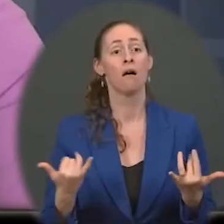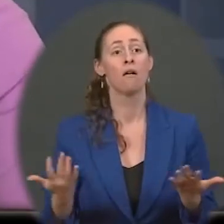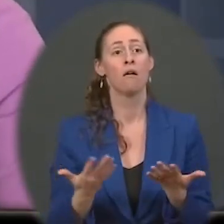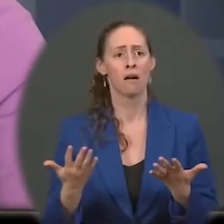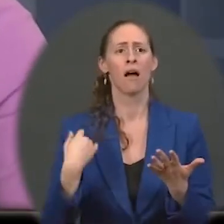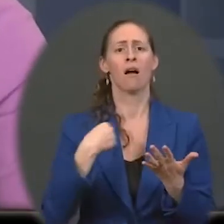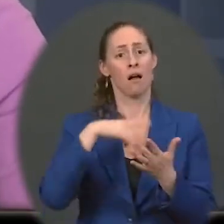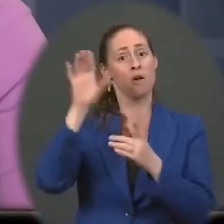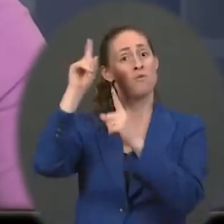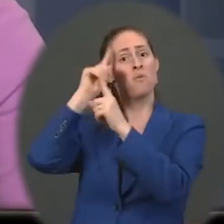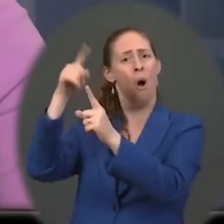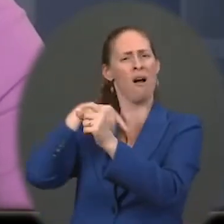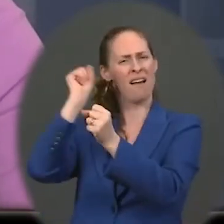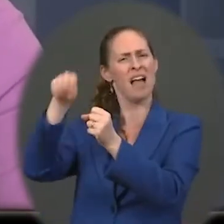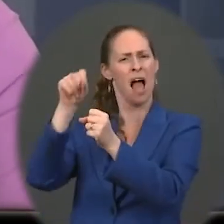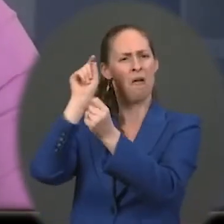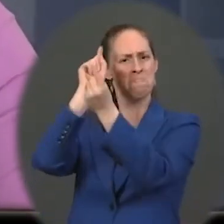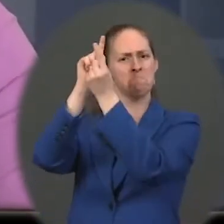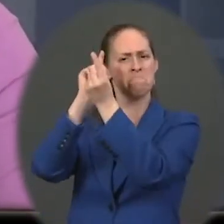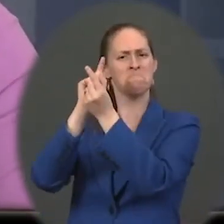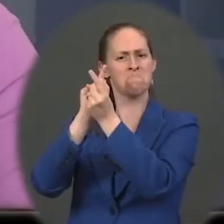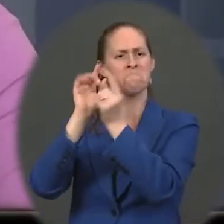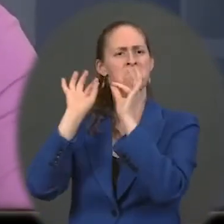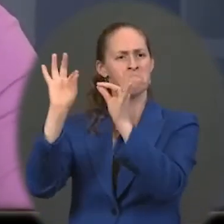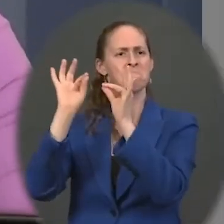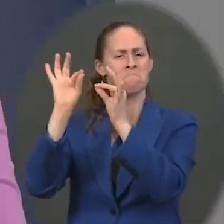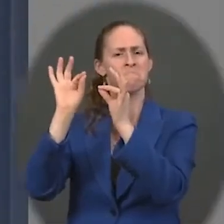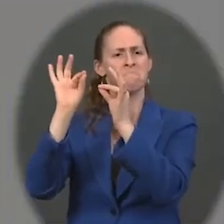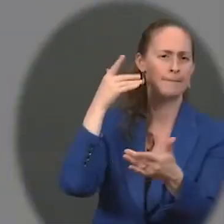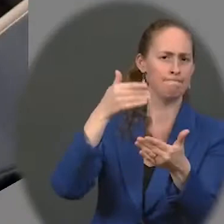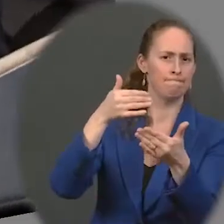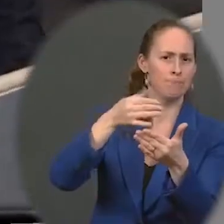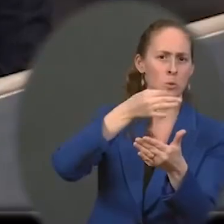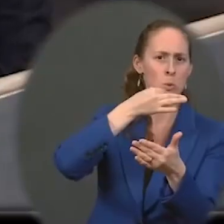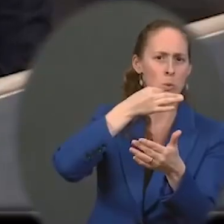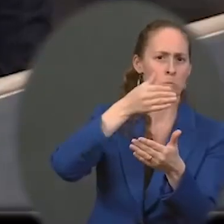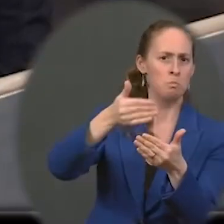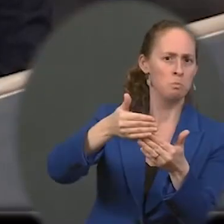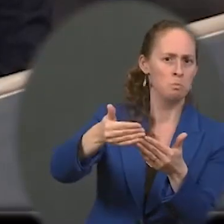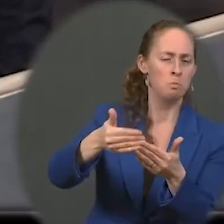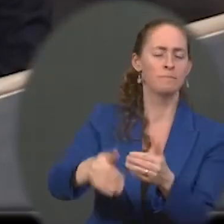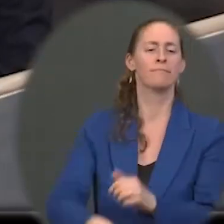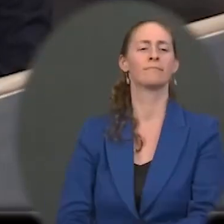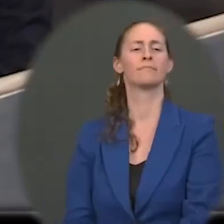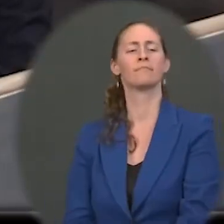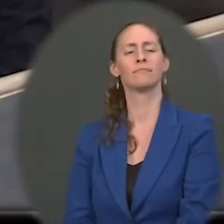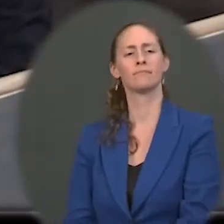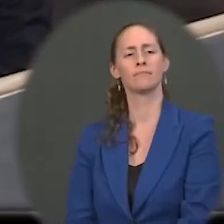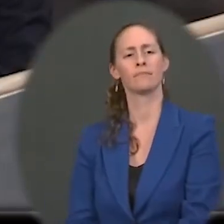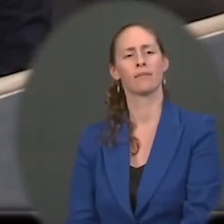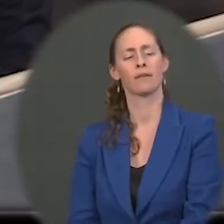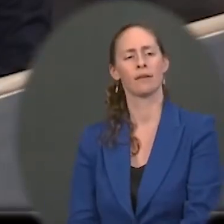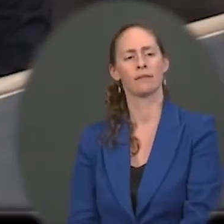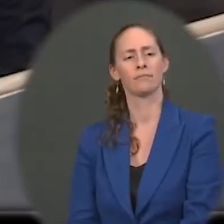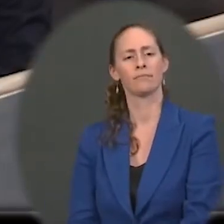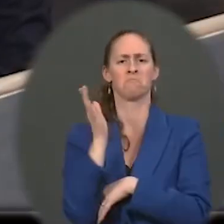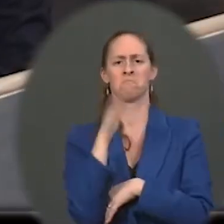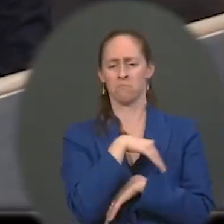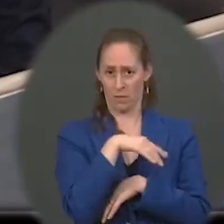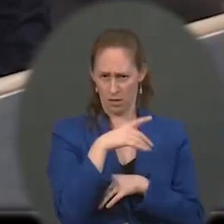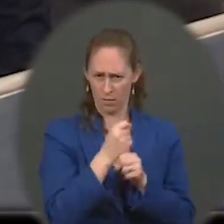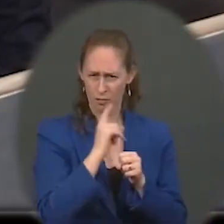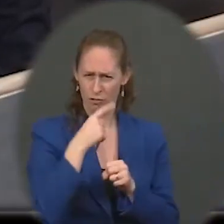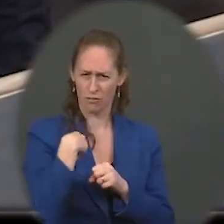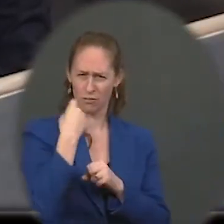I would have to look, we would have to check out about the carbon tax specifically. The said earlier that the President, the White House doesn't need Congress.